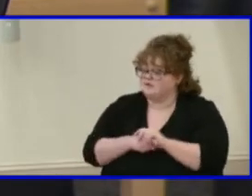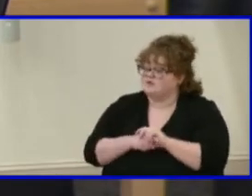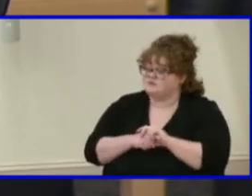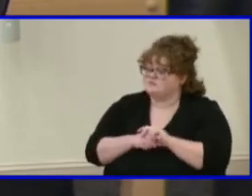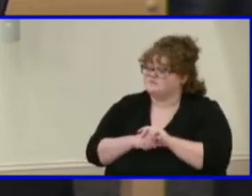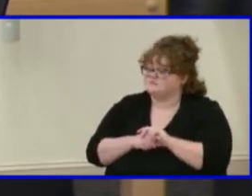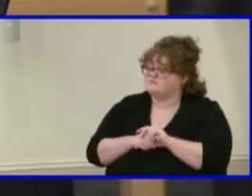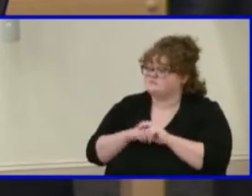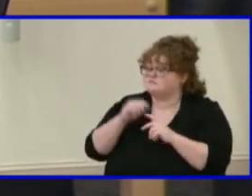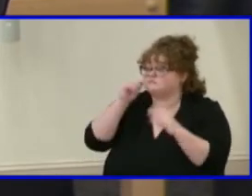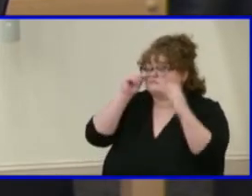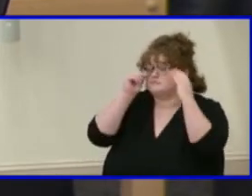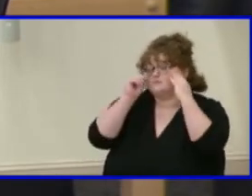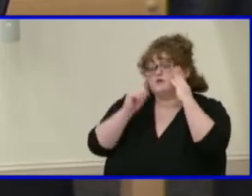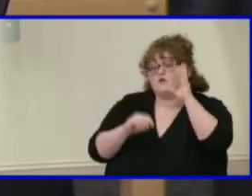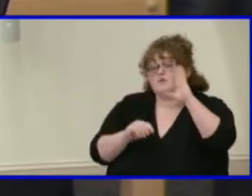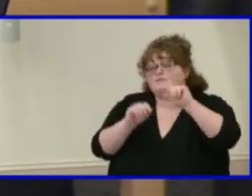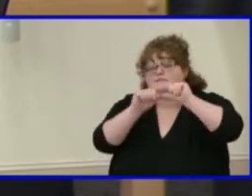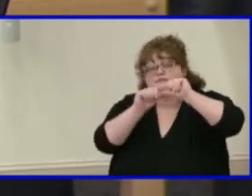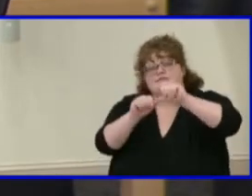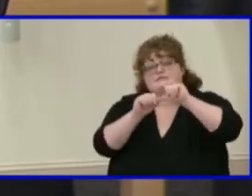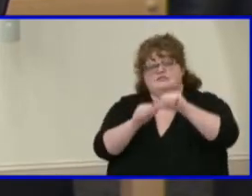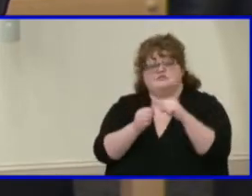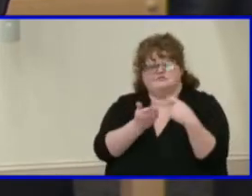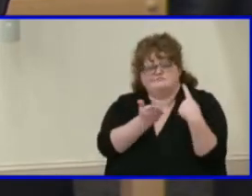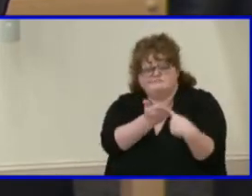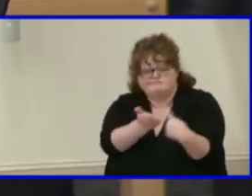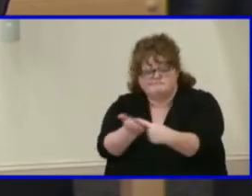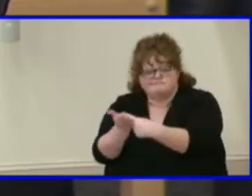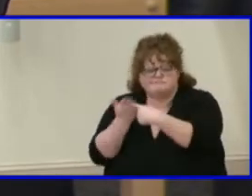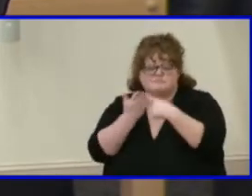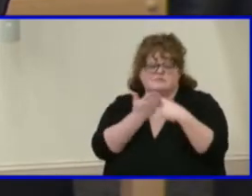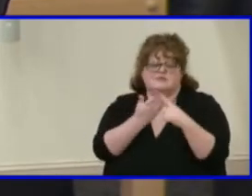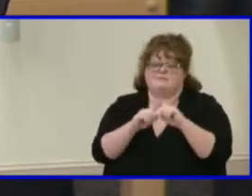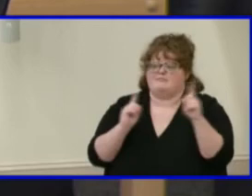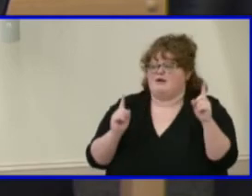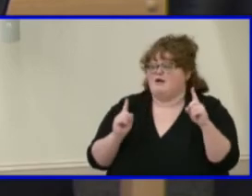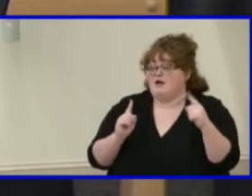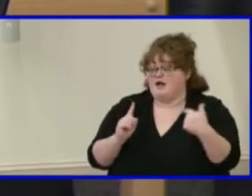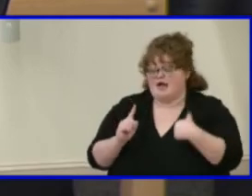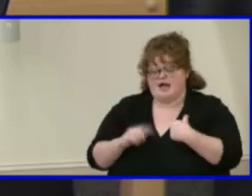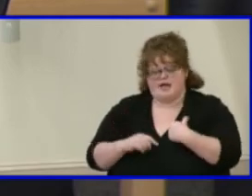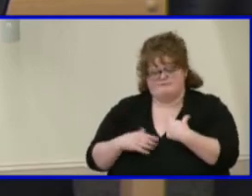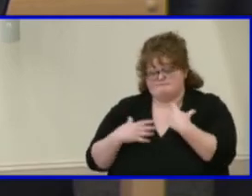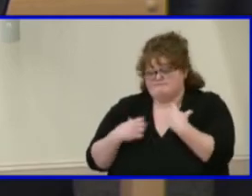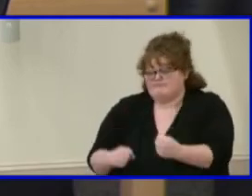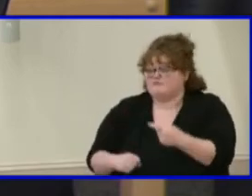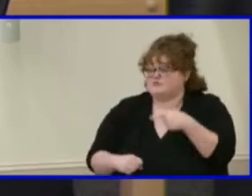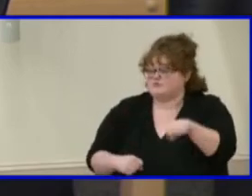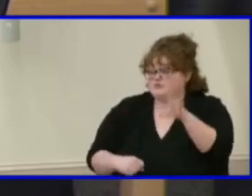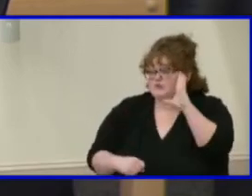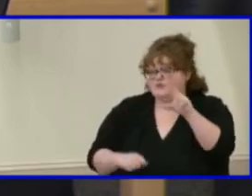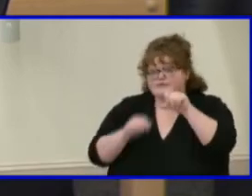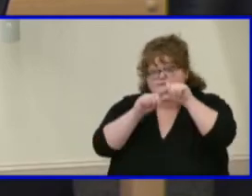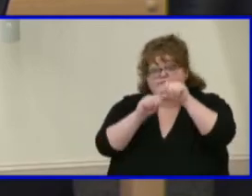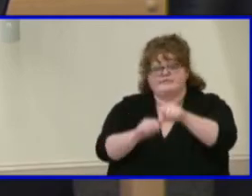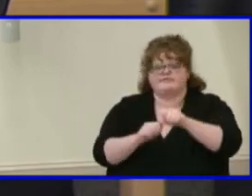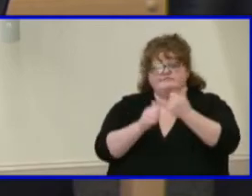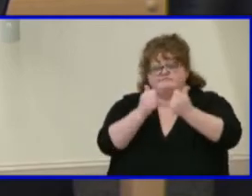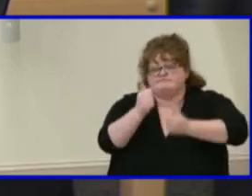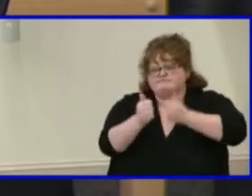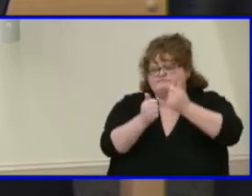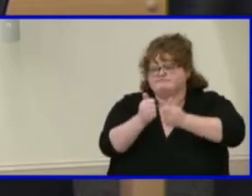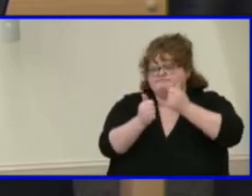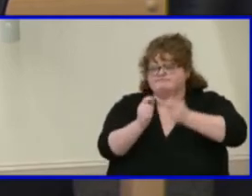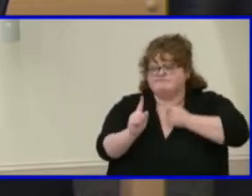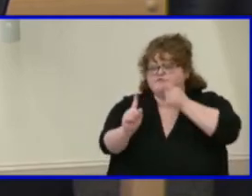going to be some continued tough conversations, but I have no doubt that you're going to continue to pursue excellence in, you know,